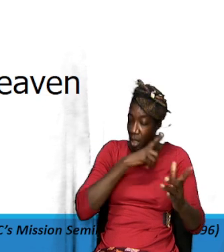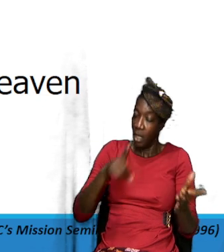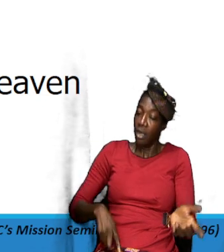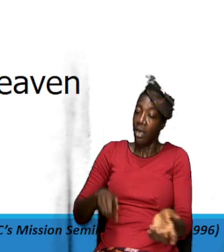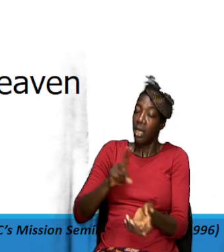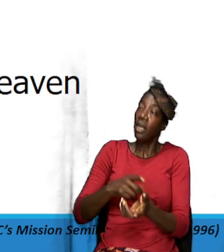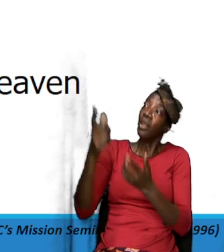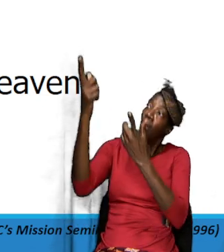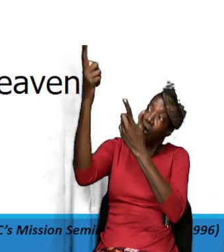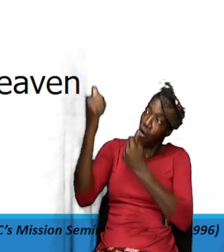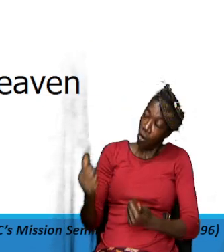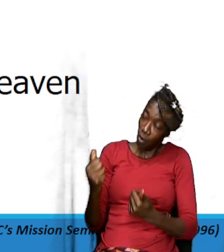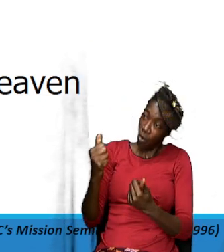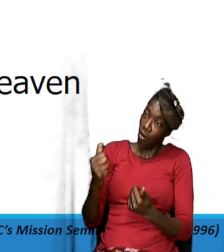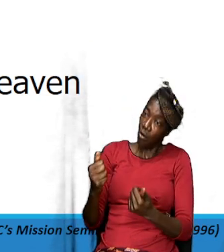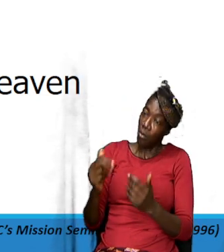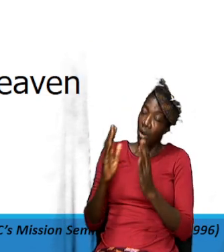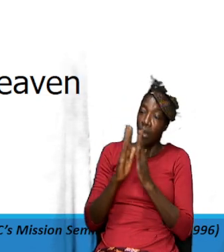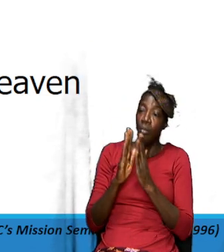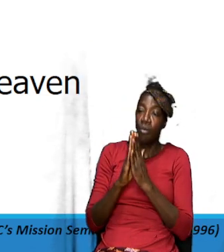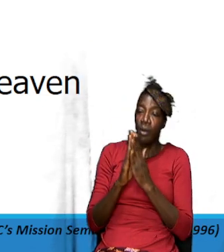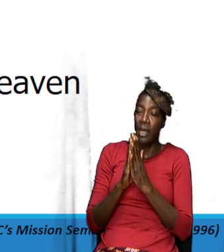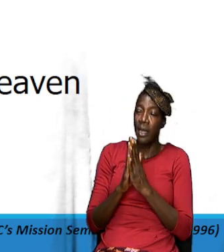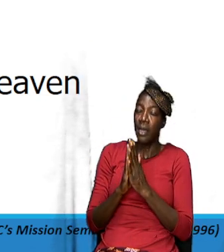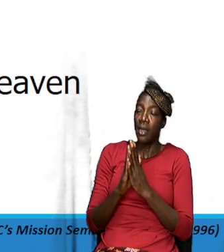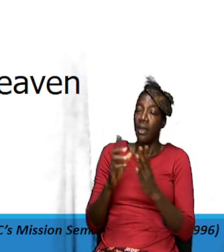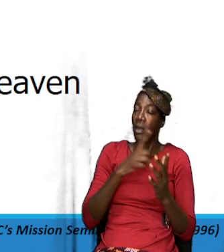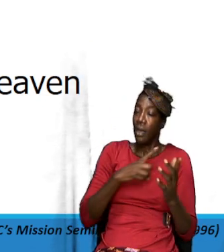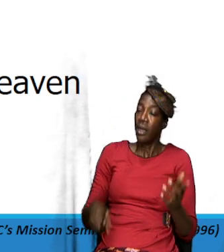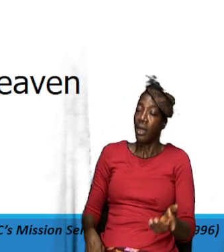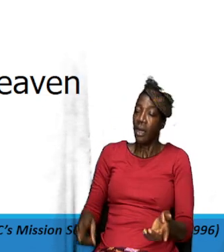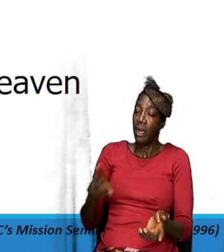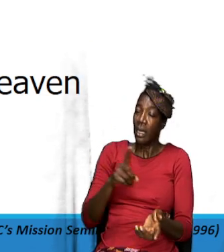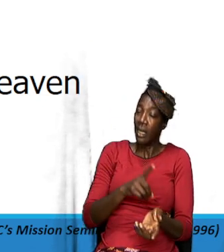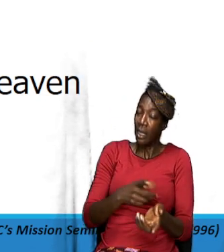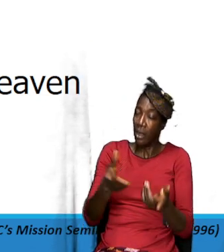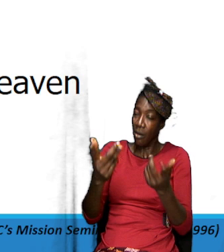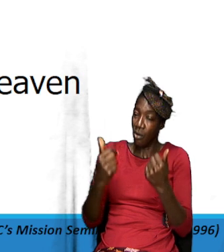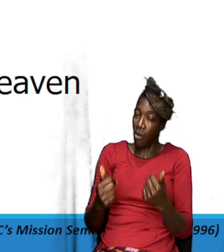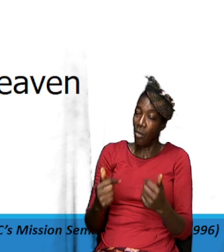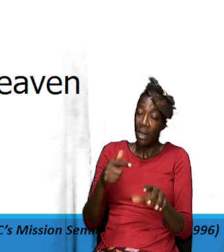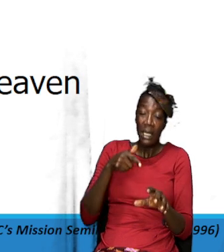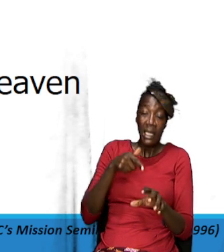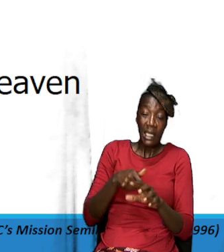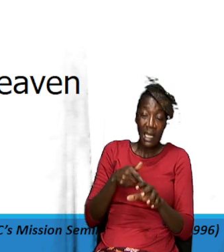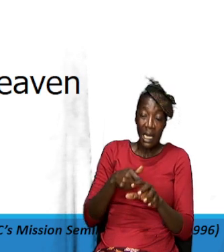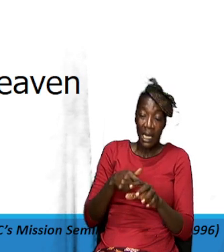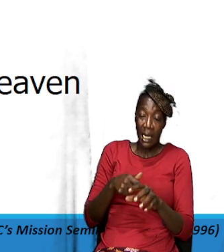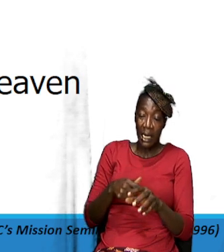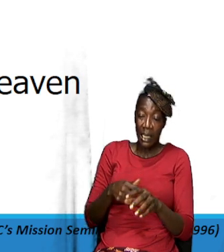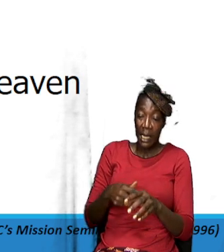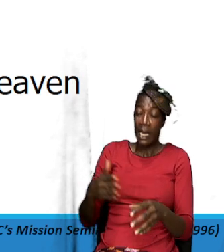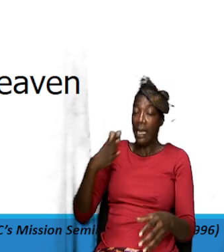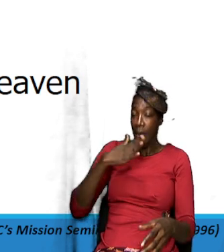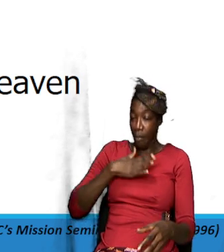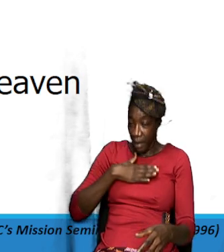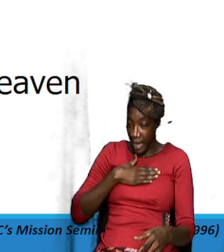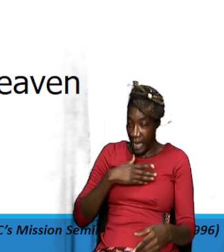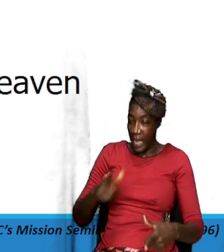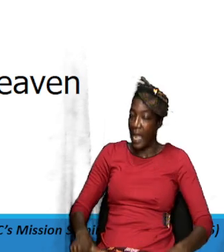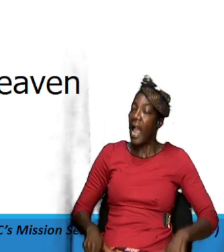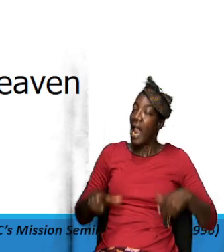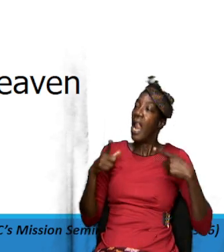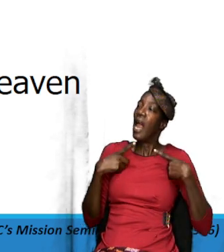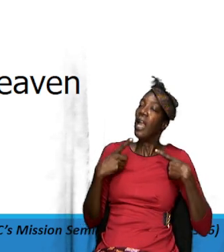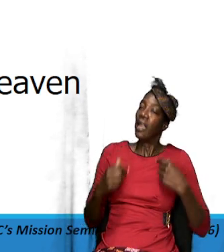so we are praying for God kingdom to come and it has to start in our own life so we are saying God in our own